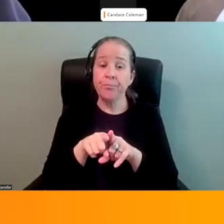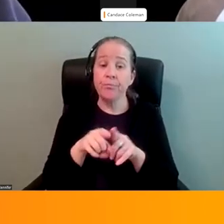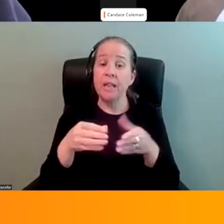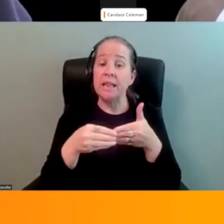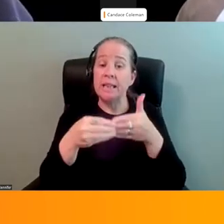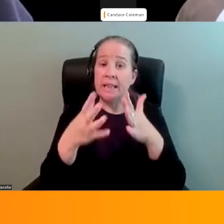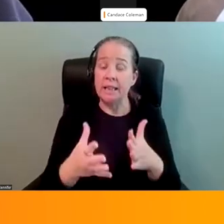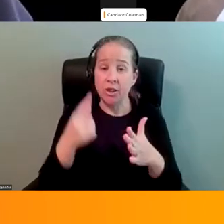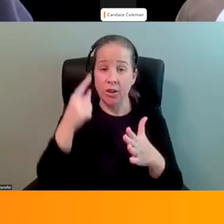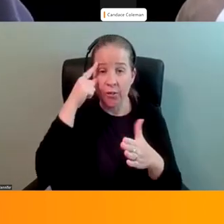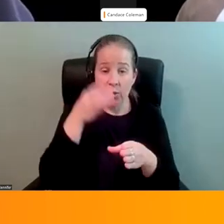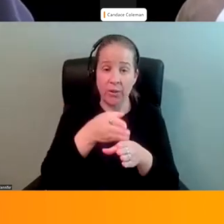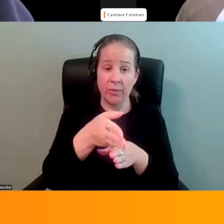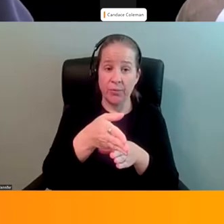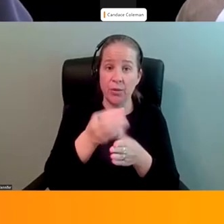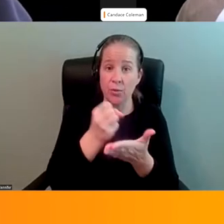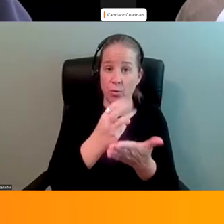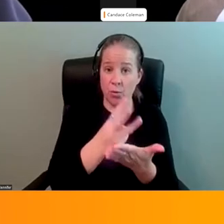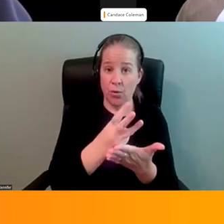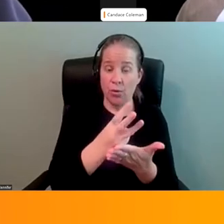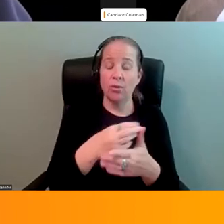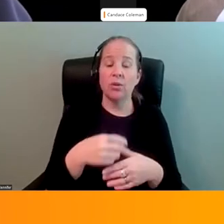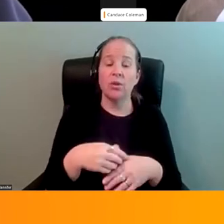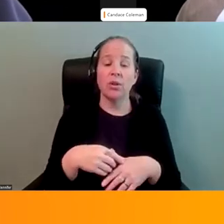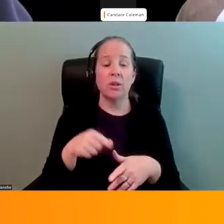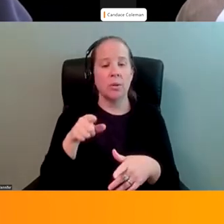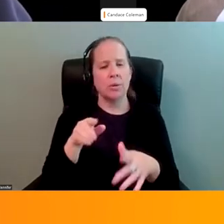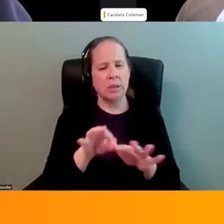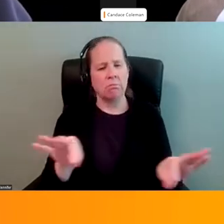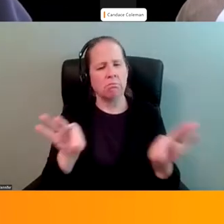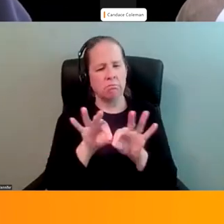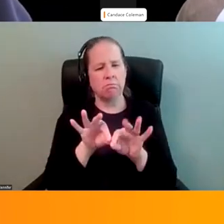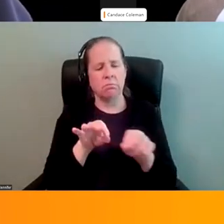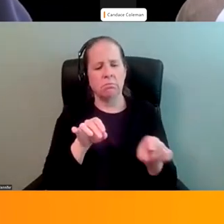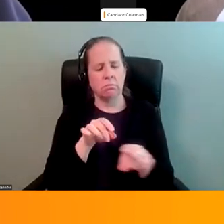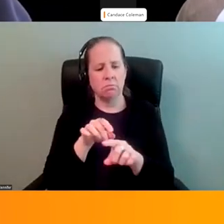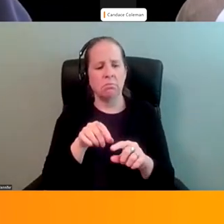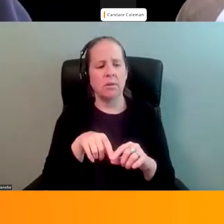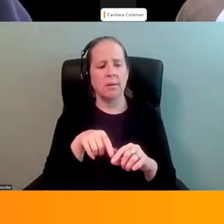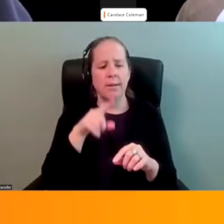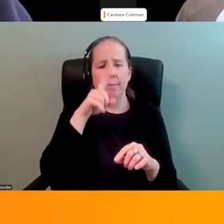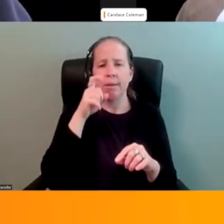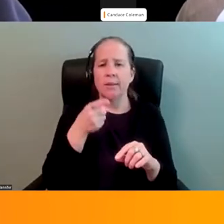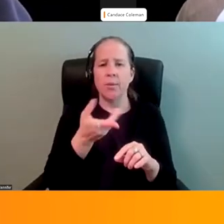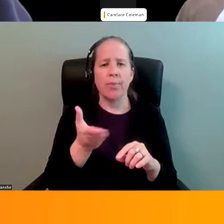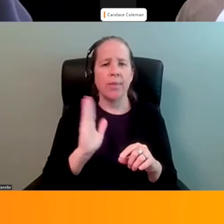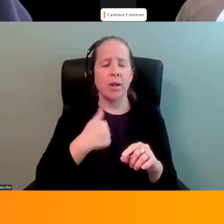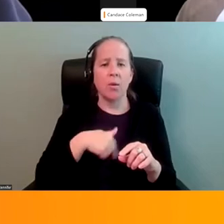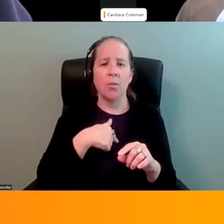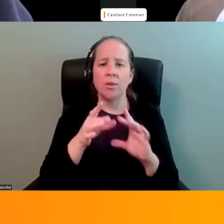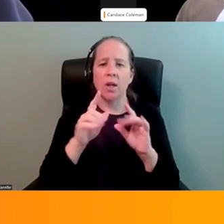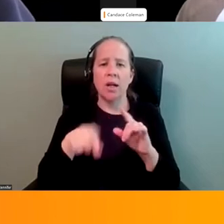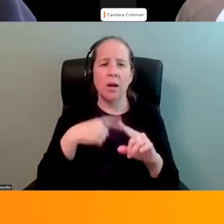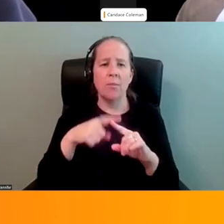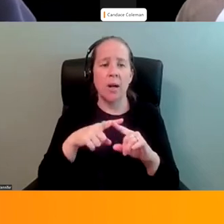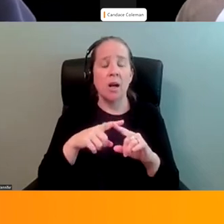in the field of social work. And that is really important because, you know, one of the things that we talk about when we talk about